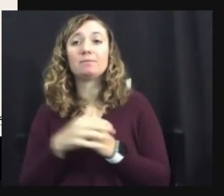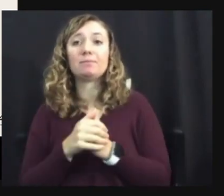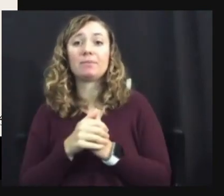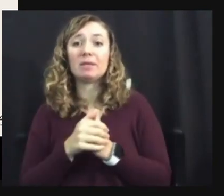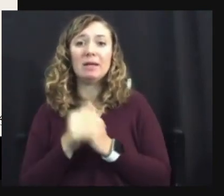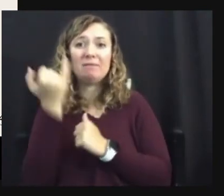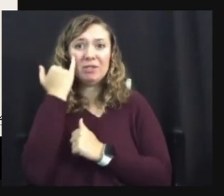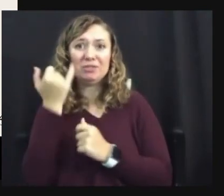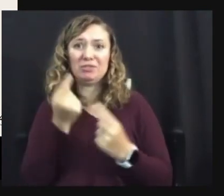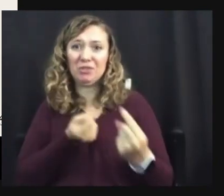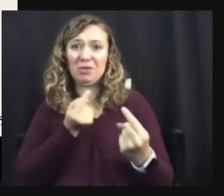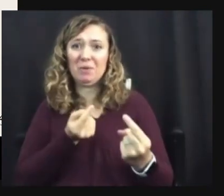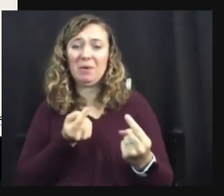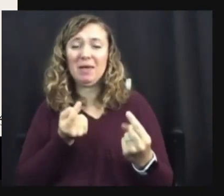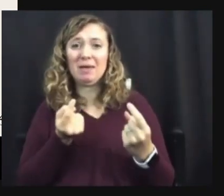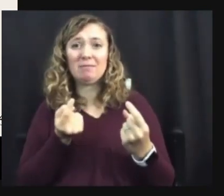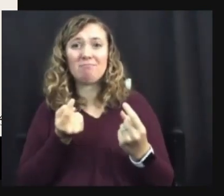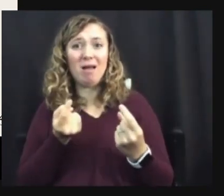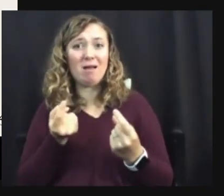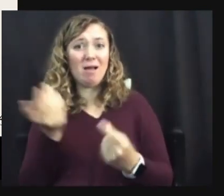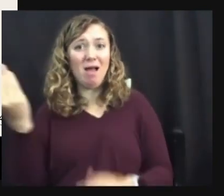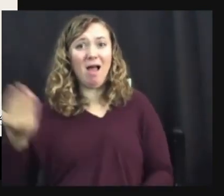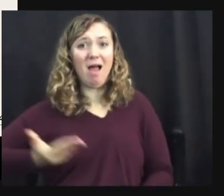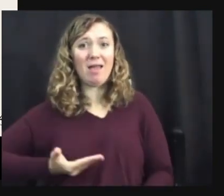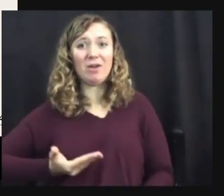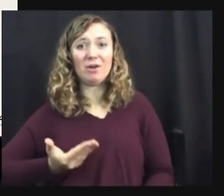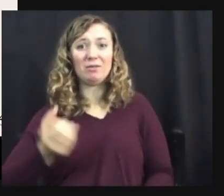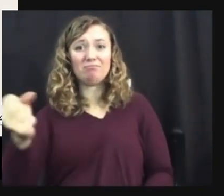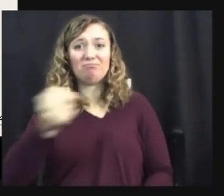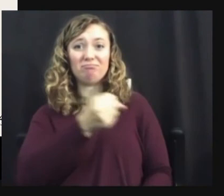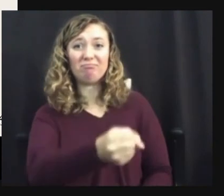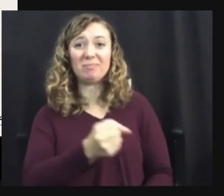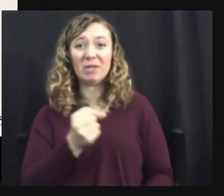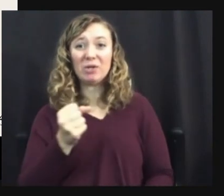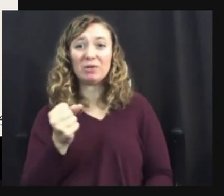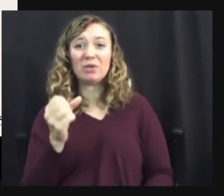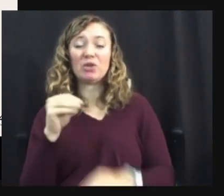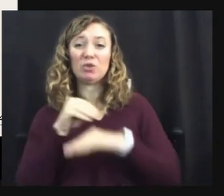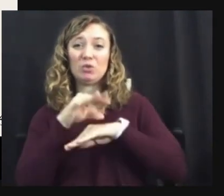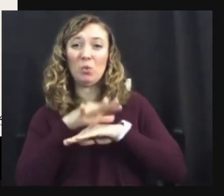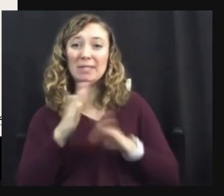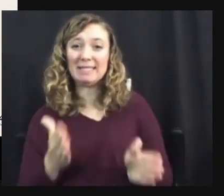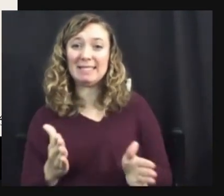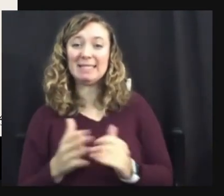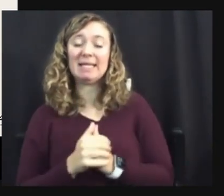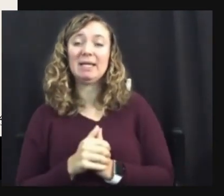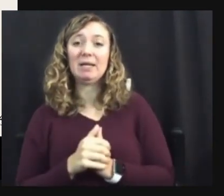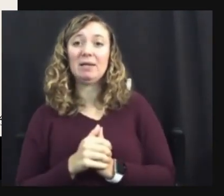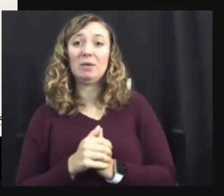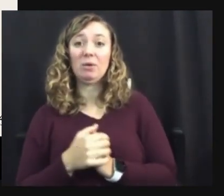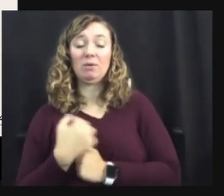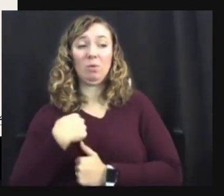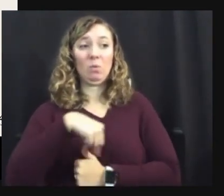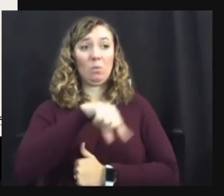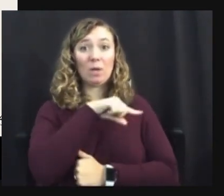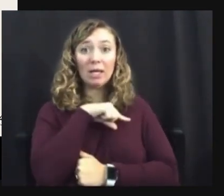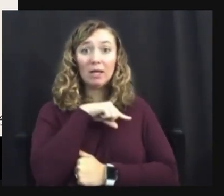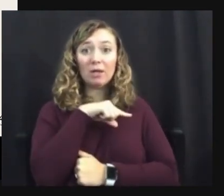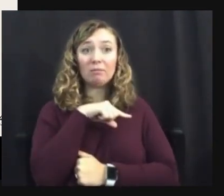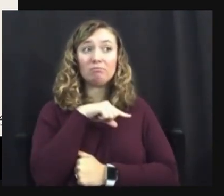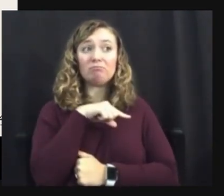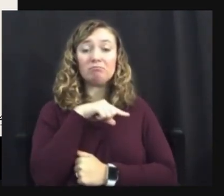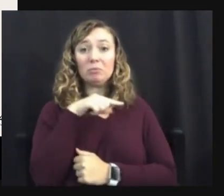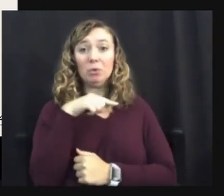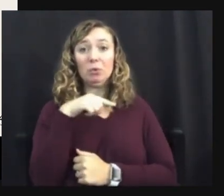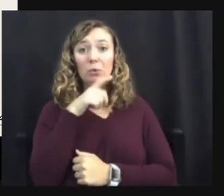you know, cause we do these kinds of things. And, um, we, you know, those of us who are presenting in this